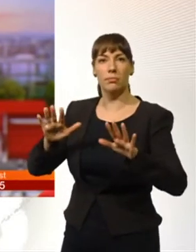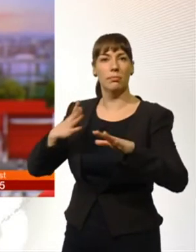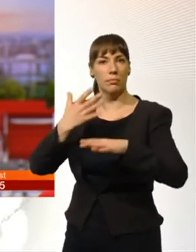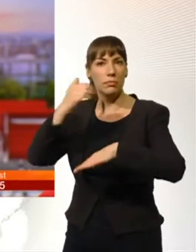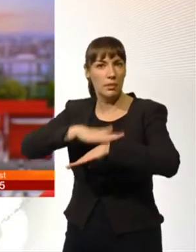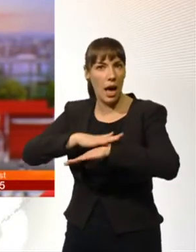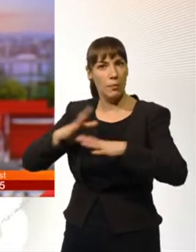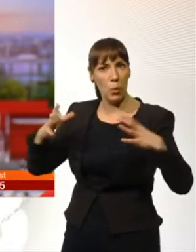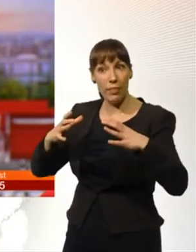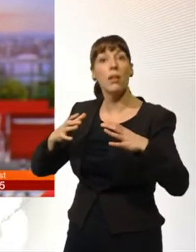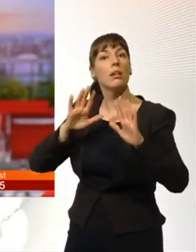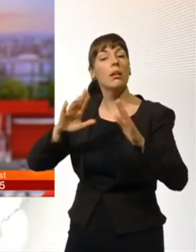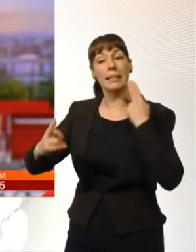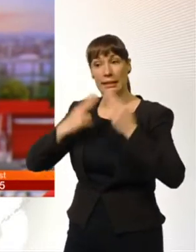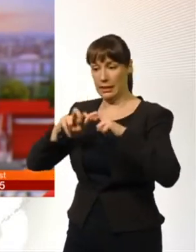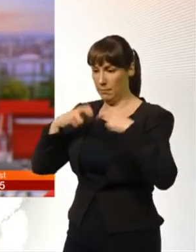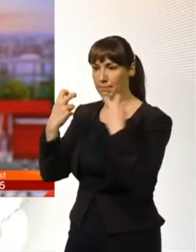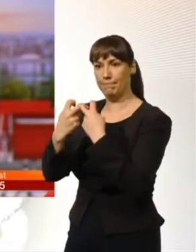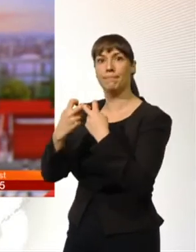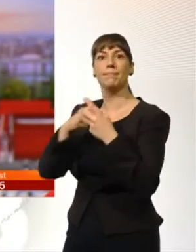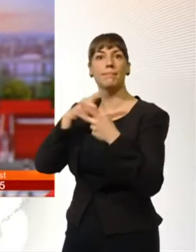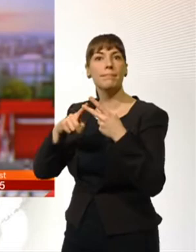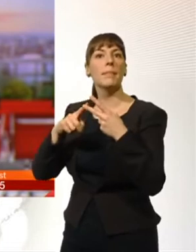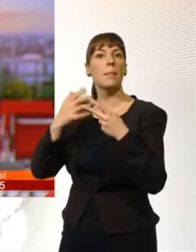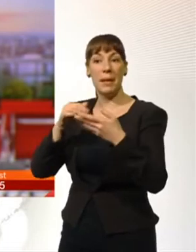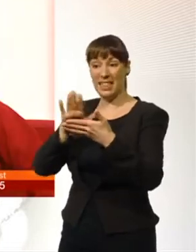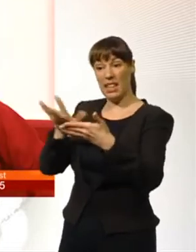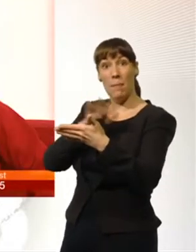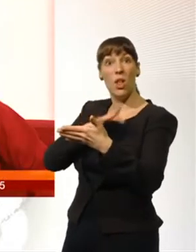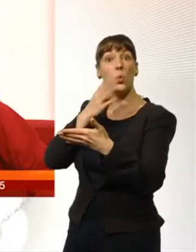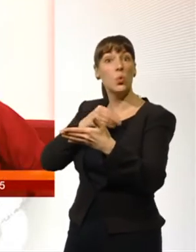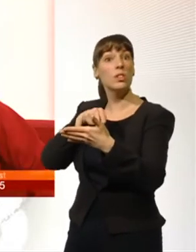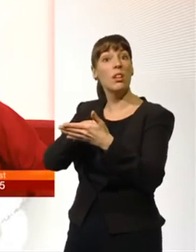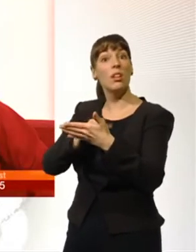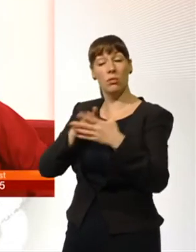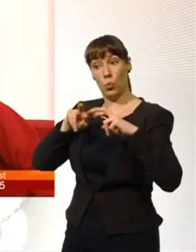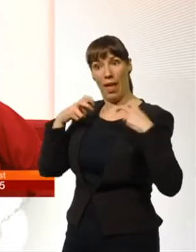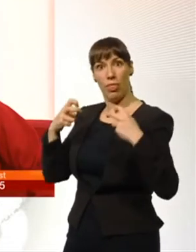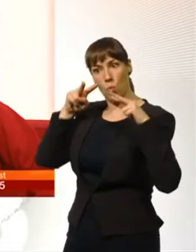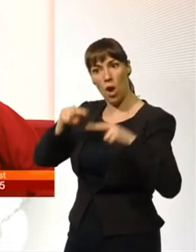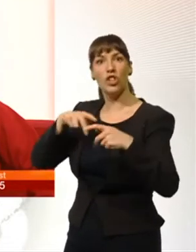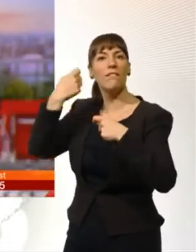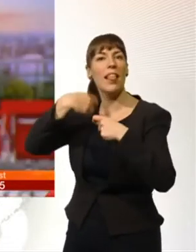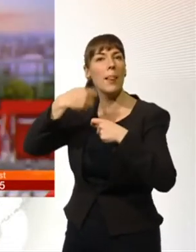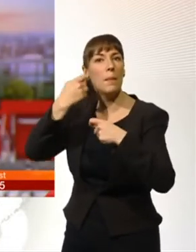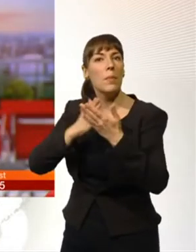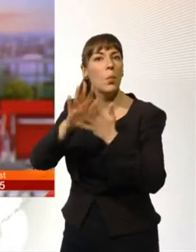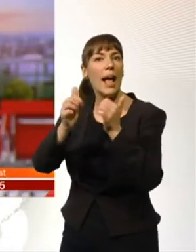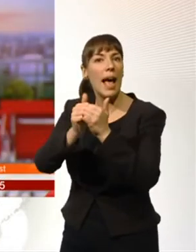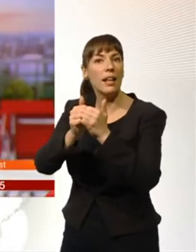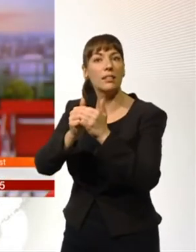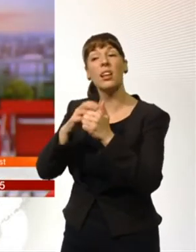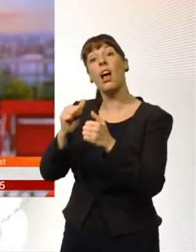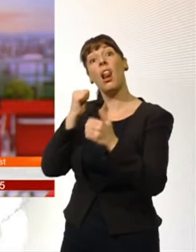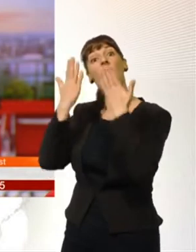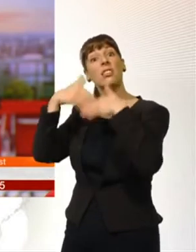we will watch a film together on the tablet at the weekend, or last night we sat down and watched just a small portion of a film before he went to bed. And